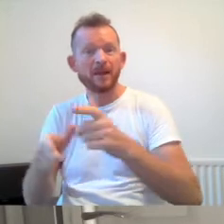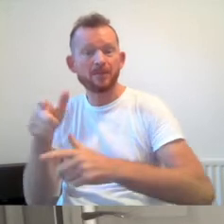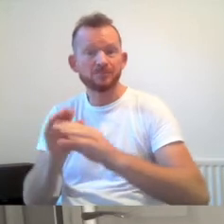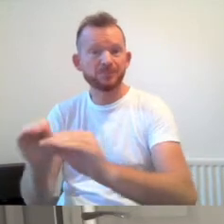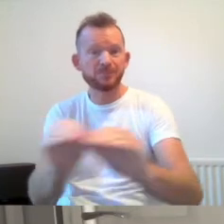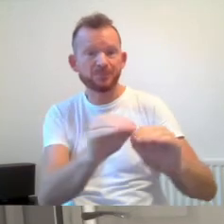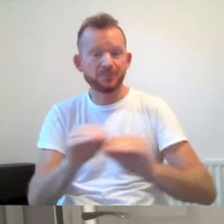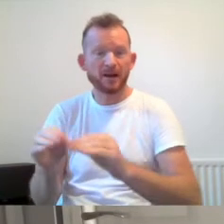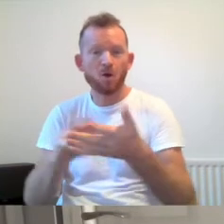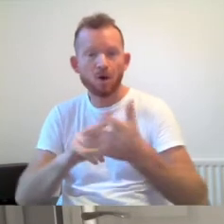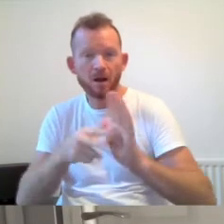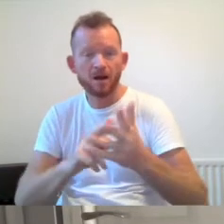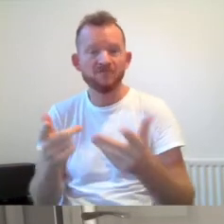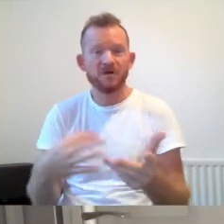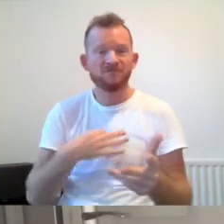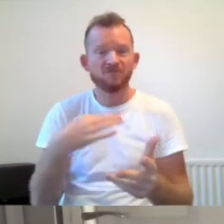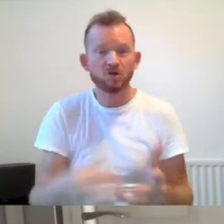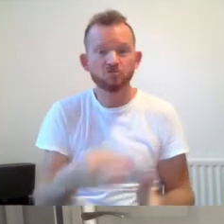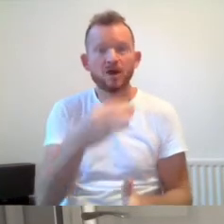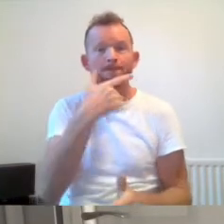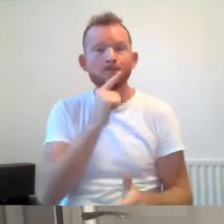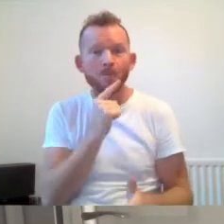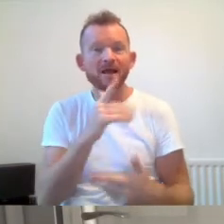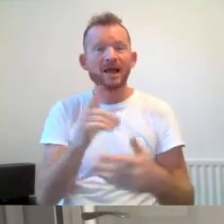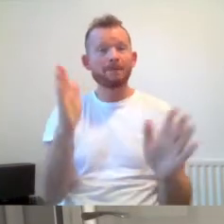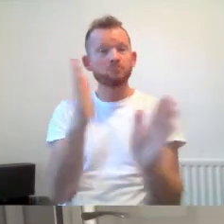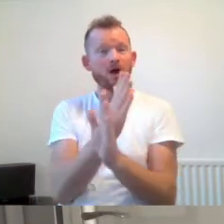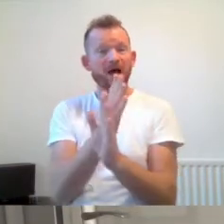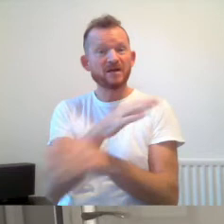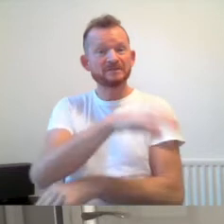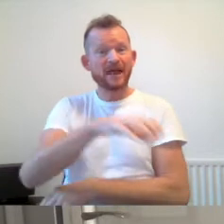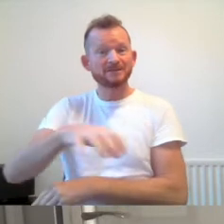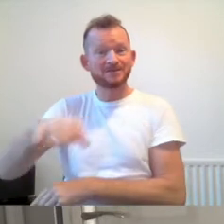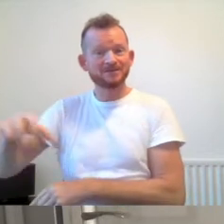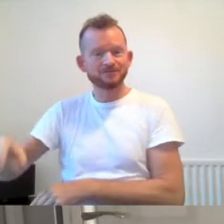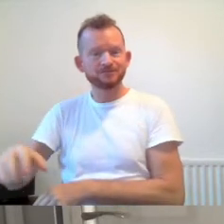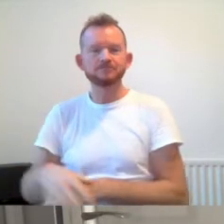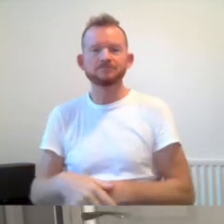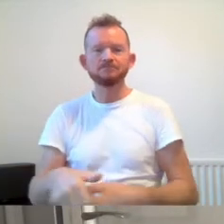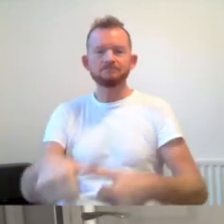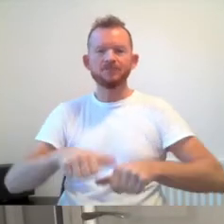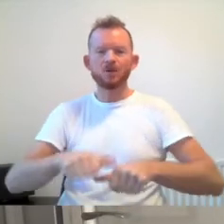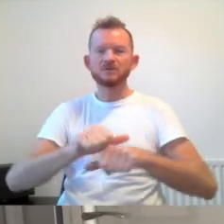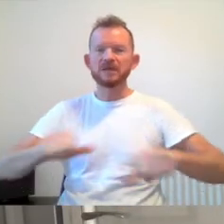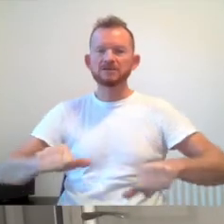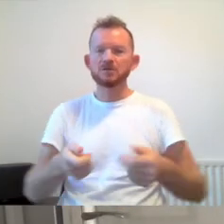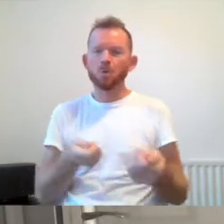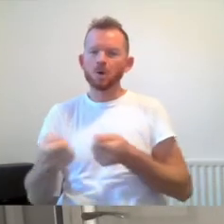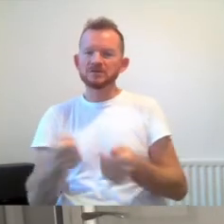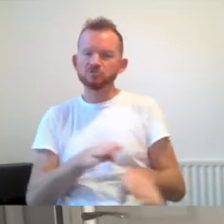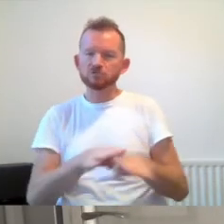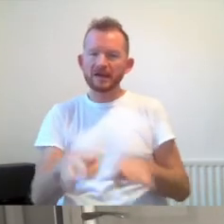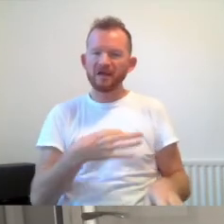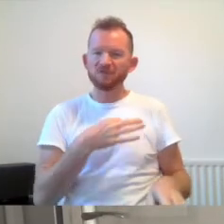organisations from the voluntary, public and private sectors. We started coordinating and training these volunteers to